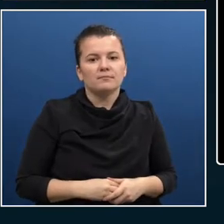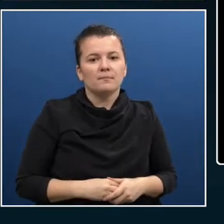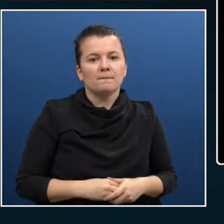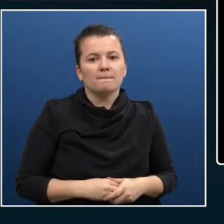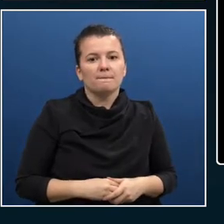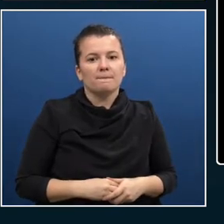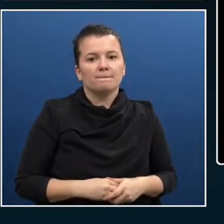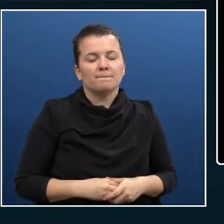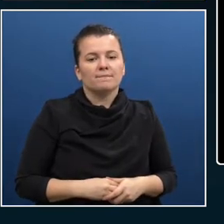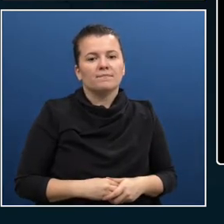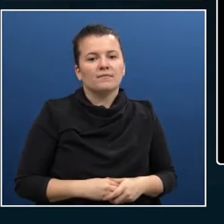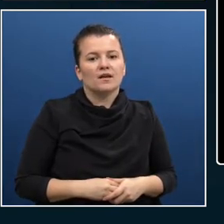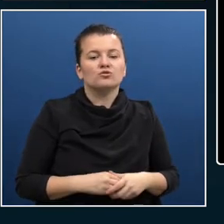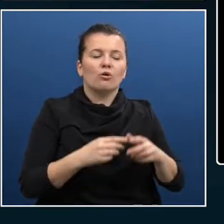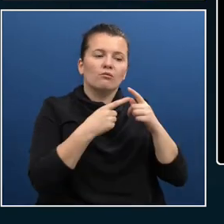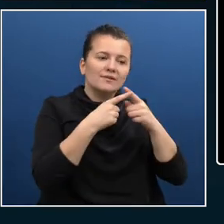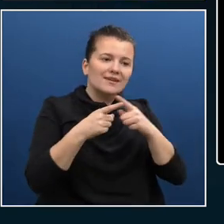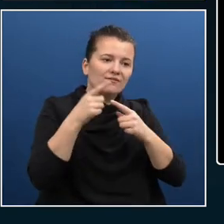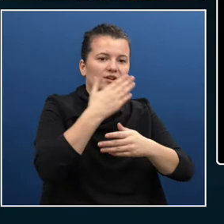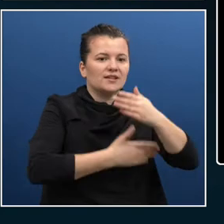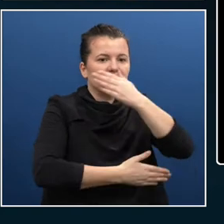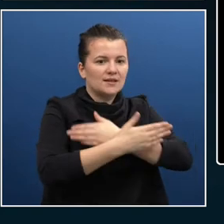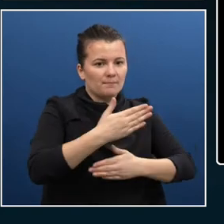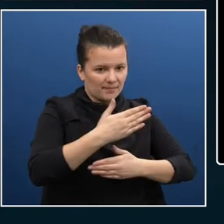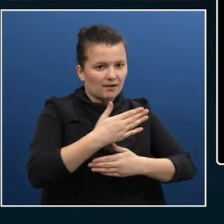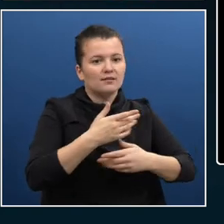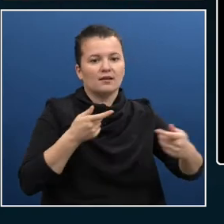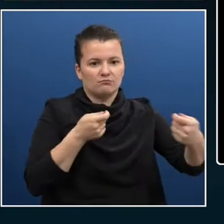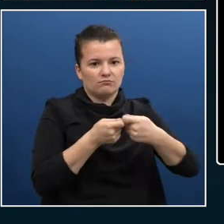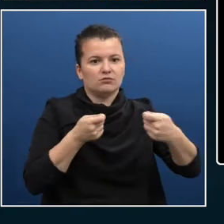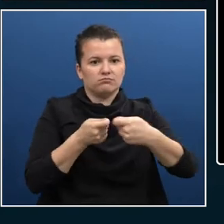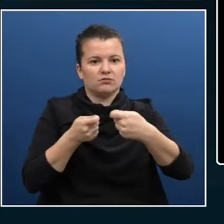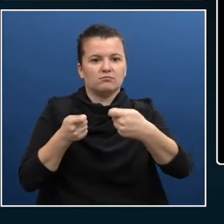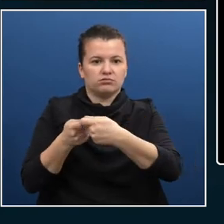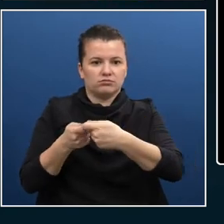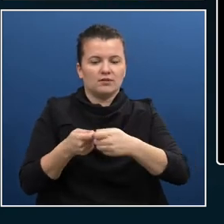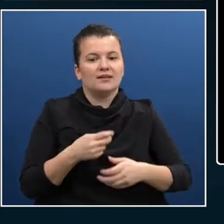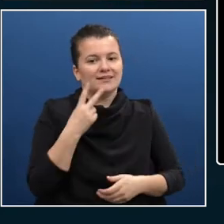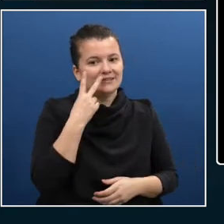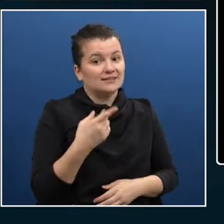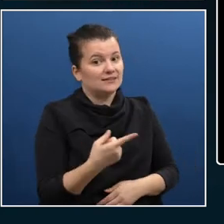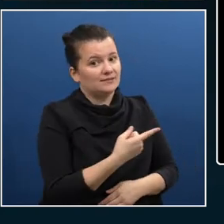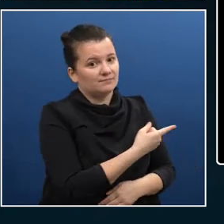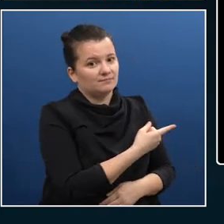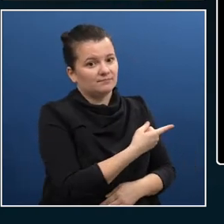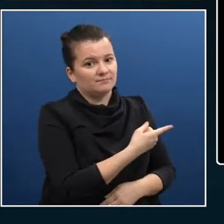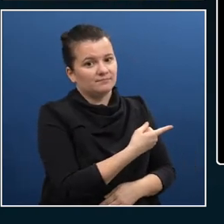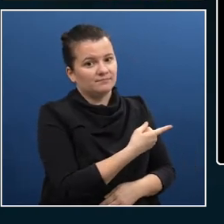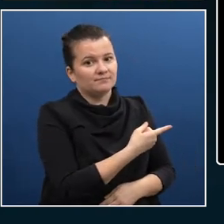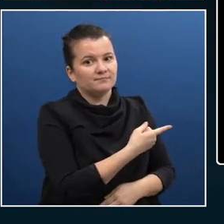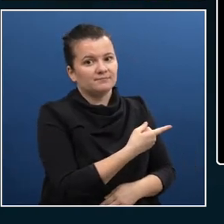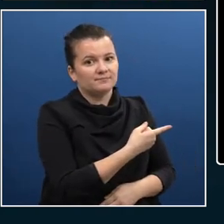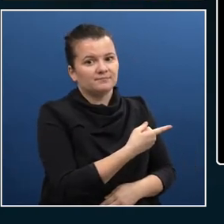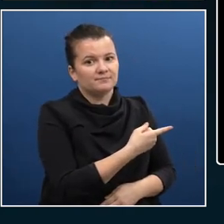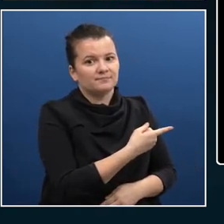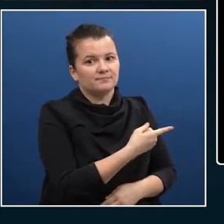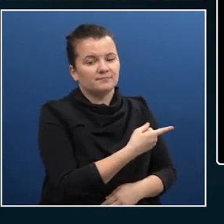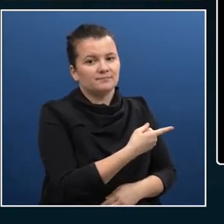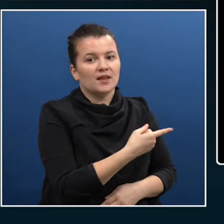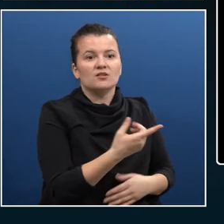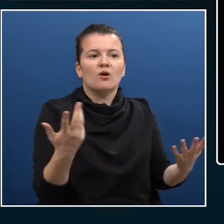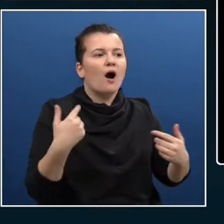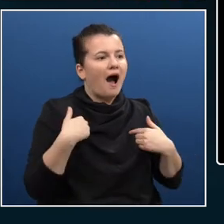the bubble that I was in, I can actually pop it because I can become these people.